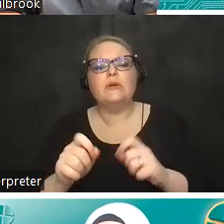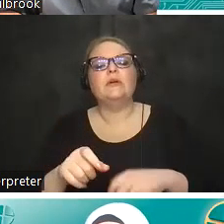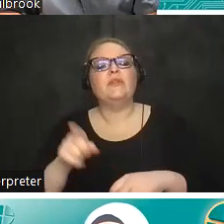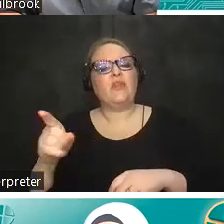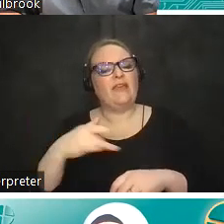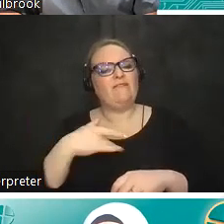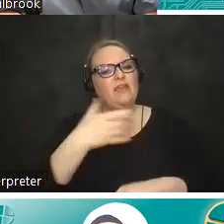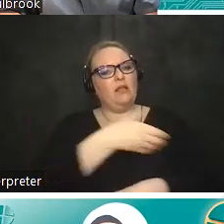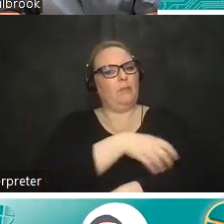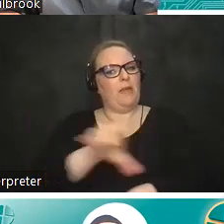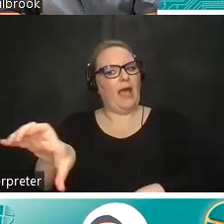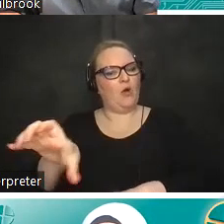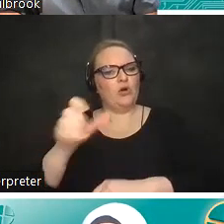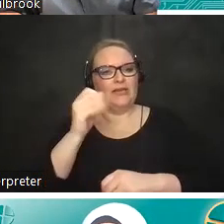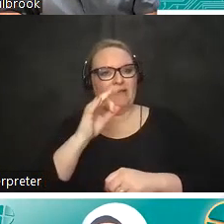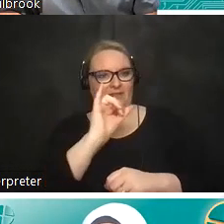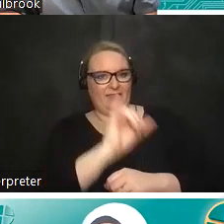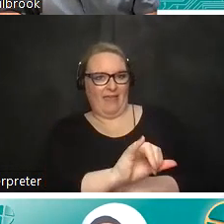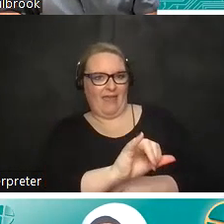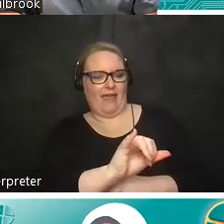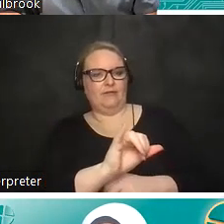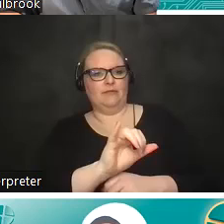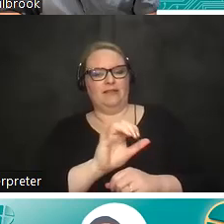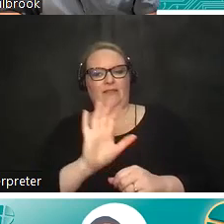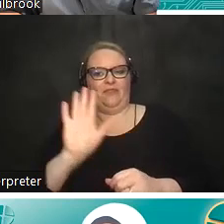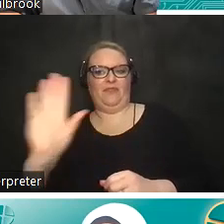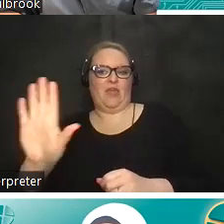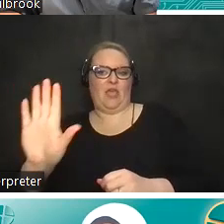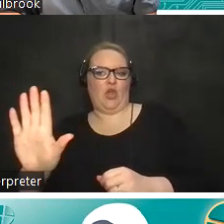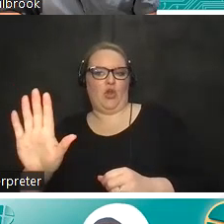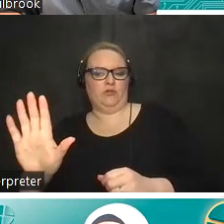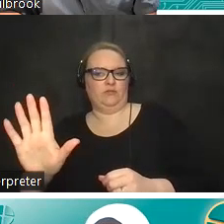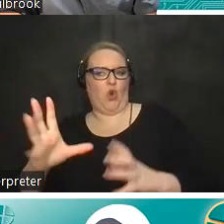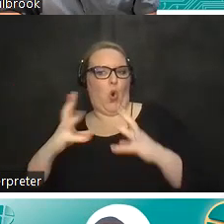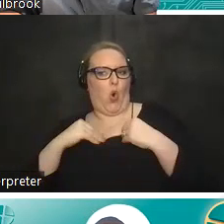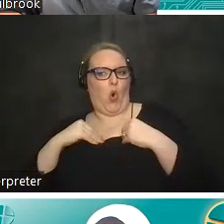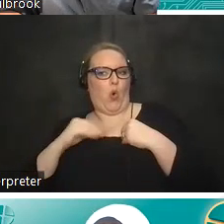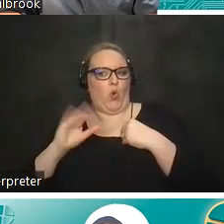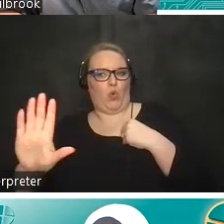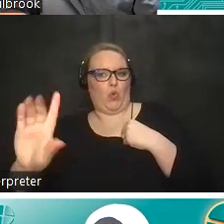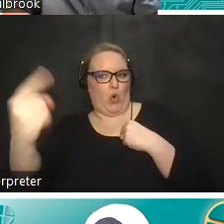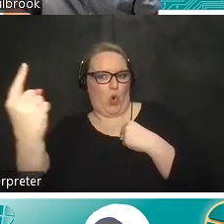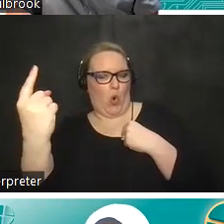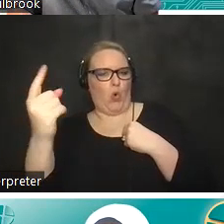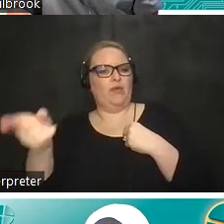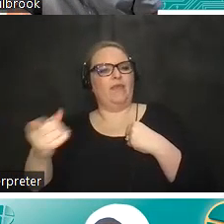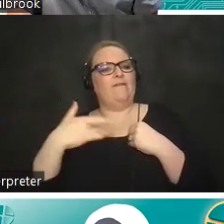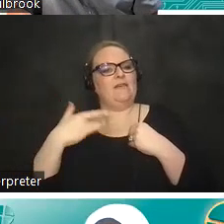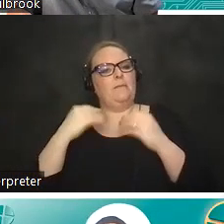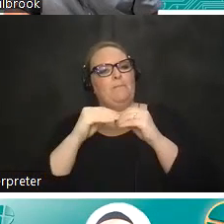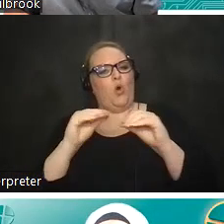empowered when it's something that is theirs and theirs alone and um that gives them that extra mobility